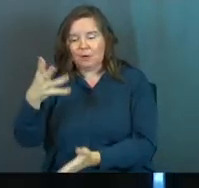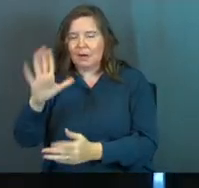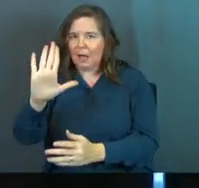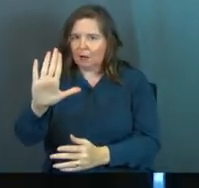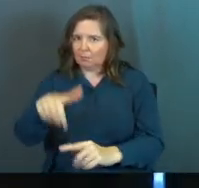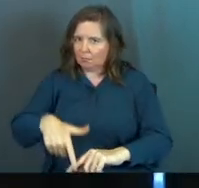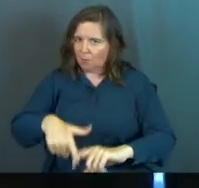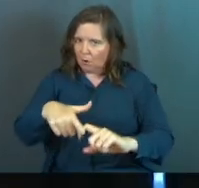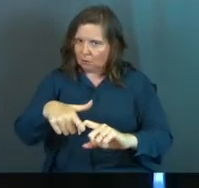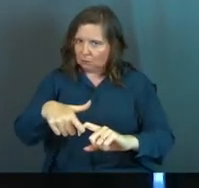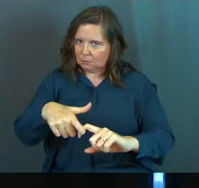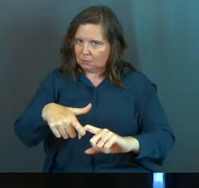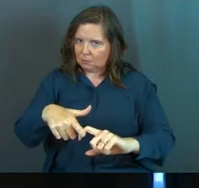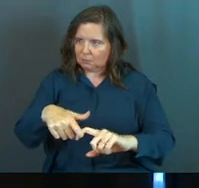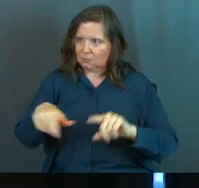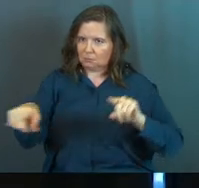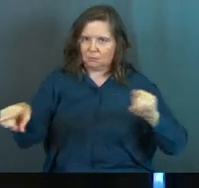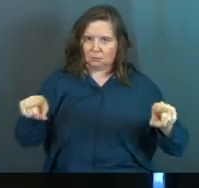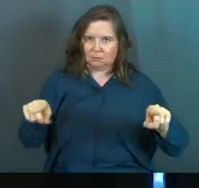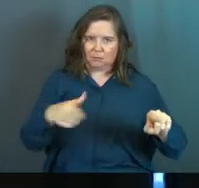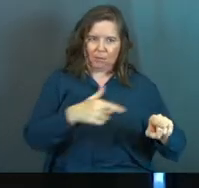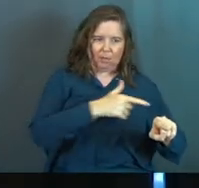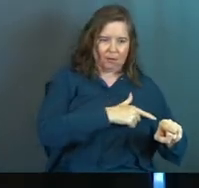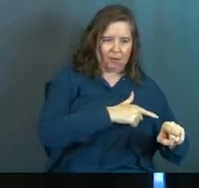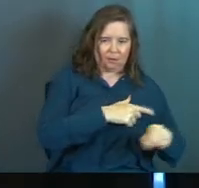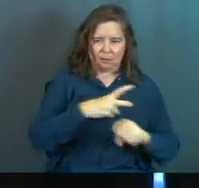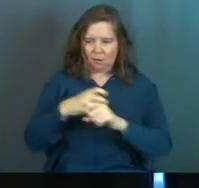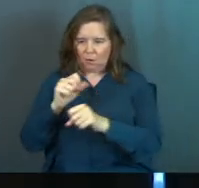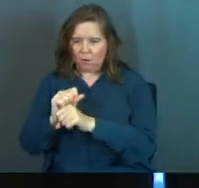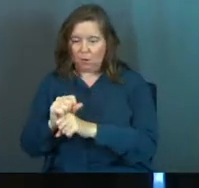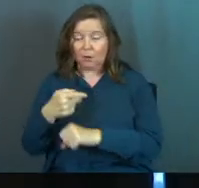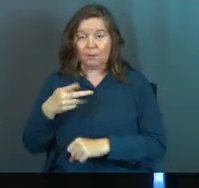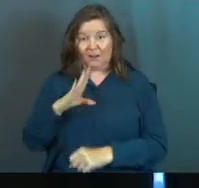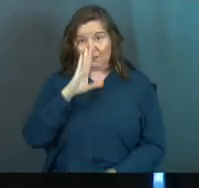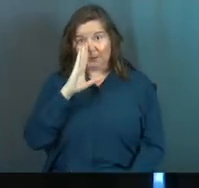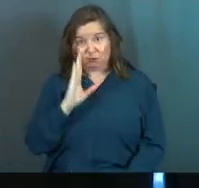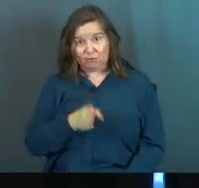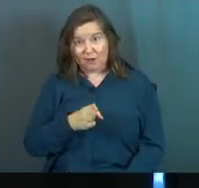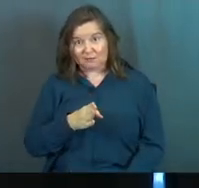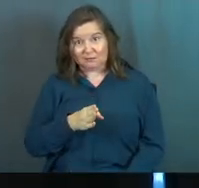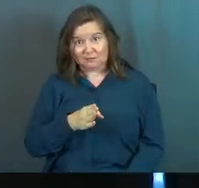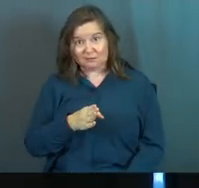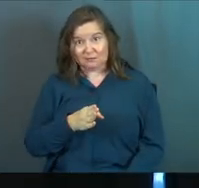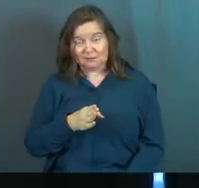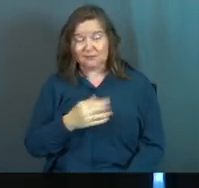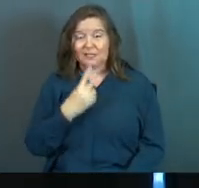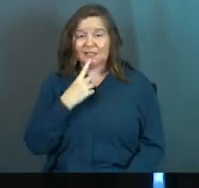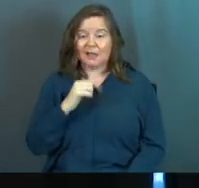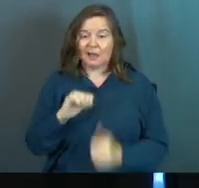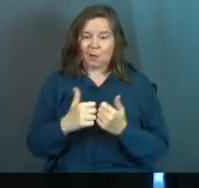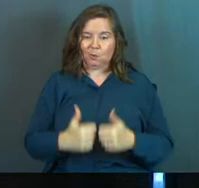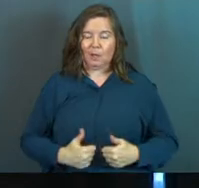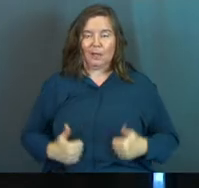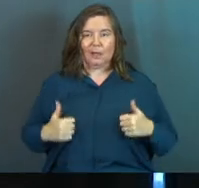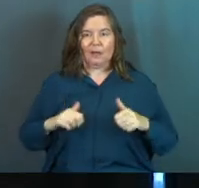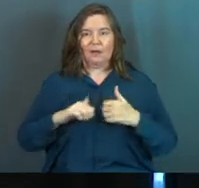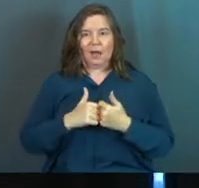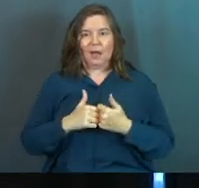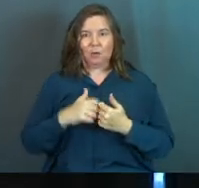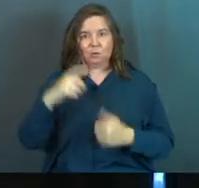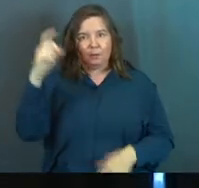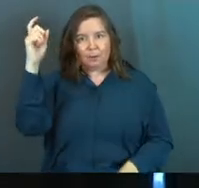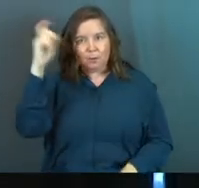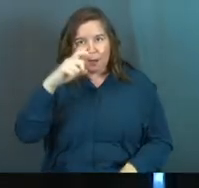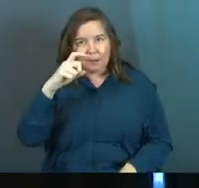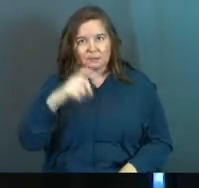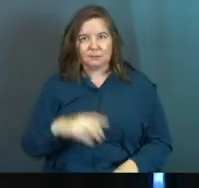So we're still on hard work versus laziness. Proverbs is pretty direct, isn't it? It's telling us how to live. It's telling us how to be